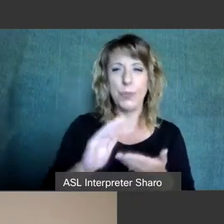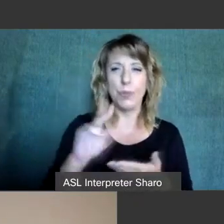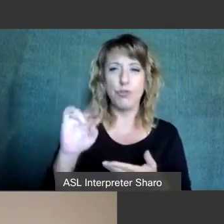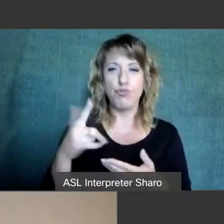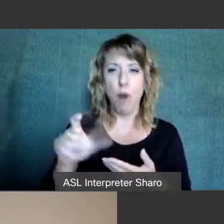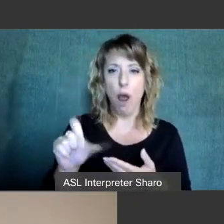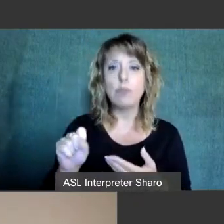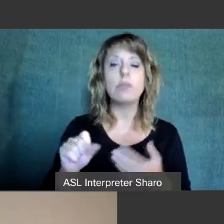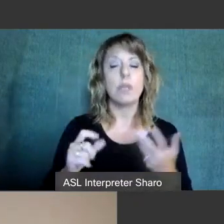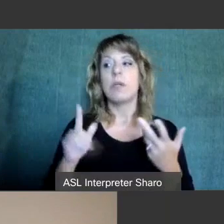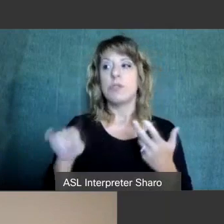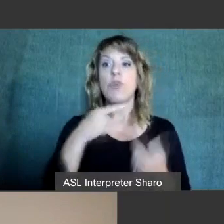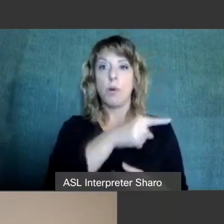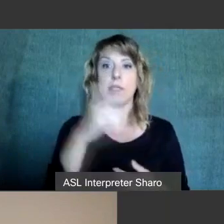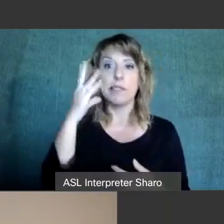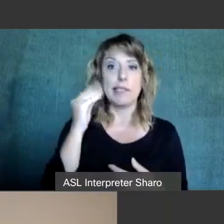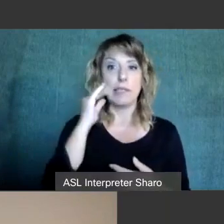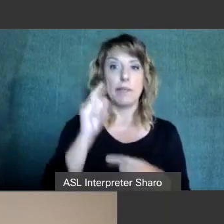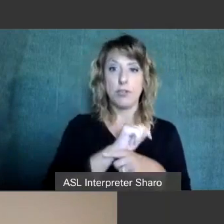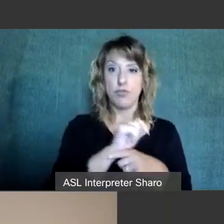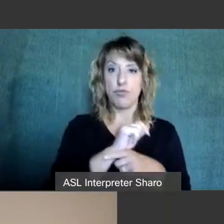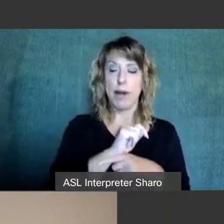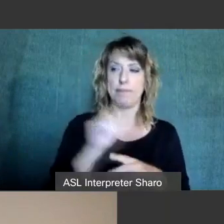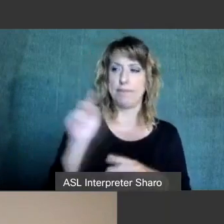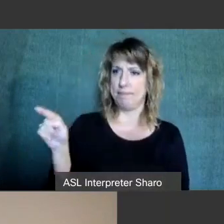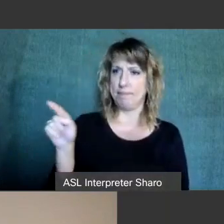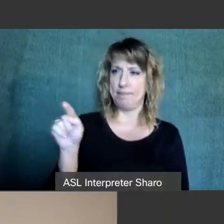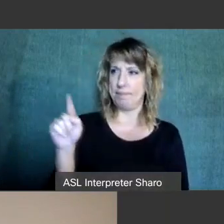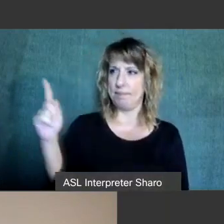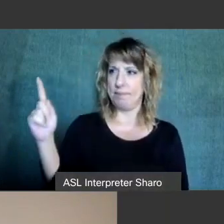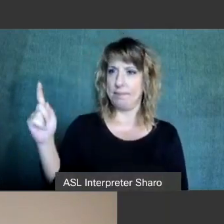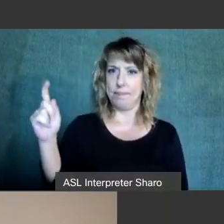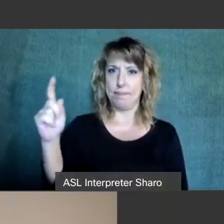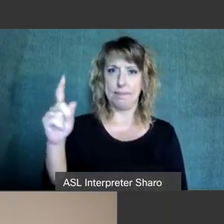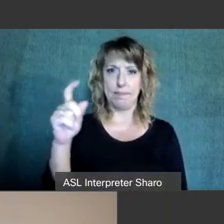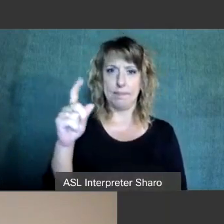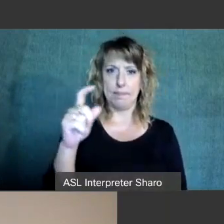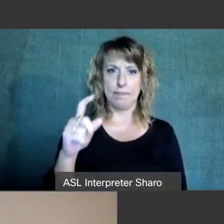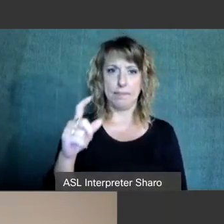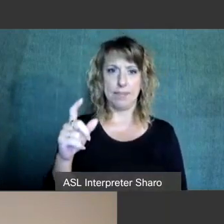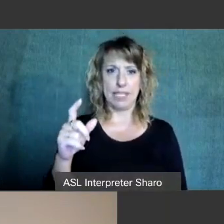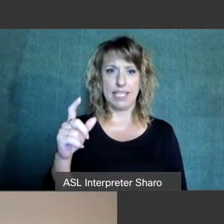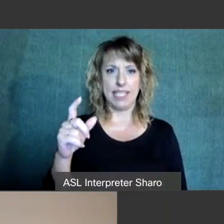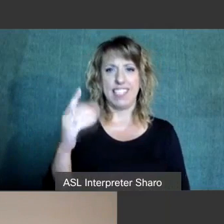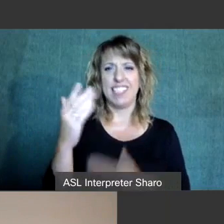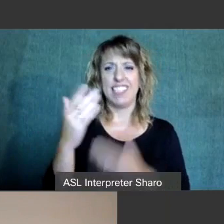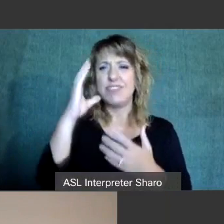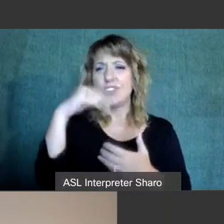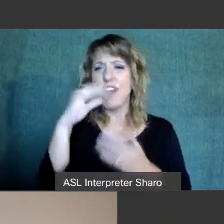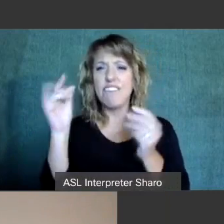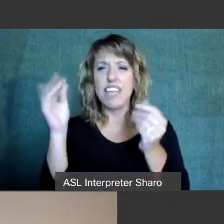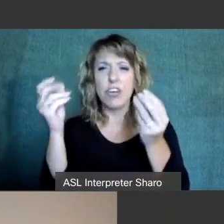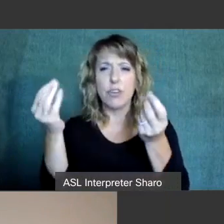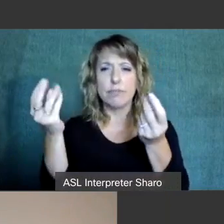drug activity. He observed this young man walking along and he was doing something strange with his fingers.